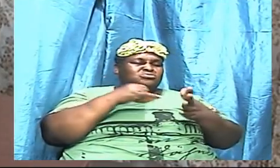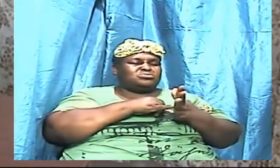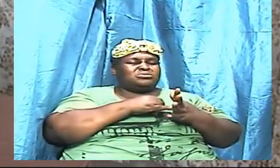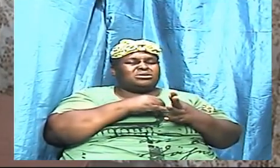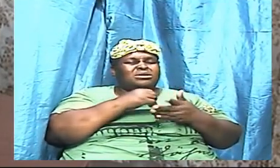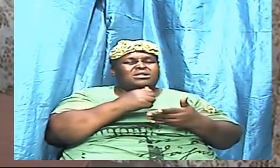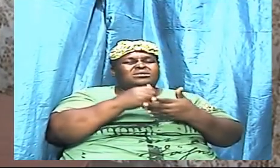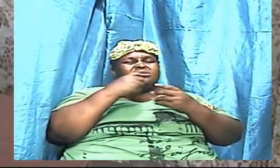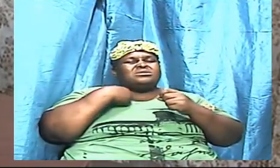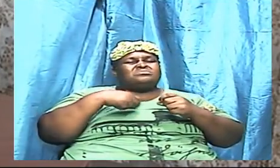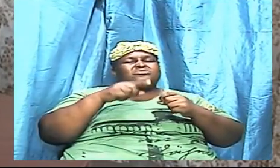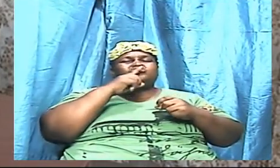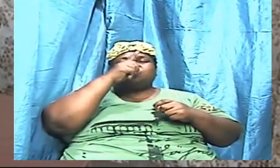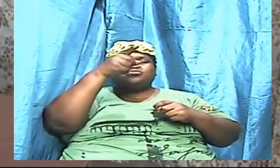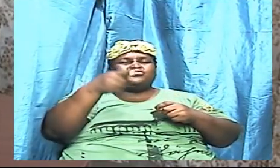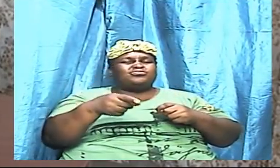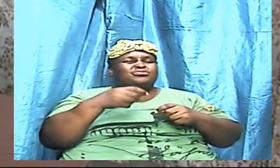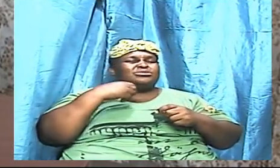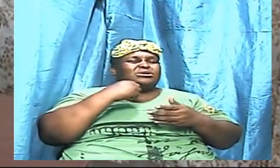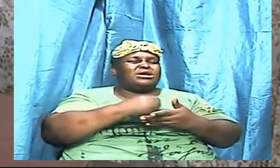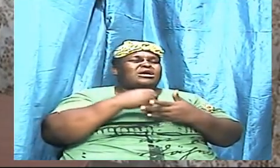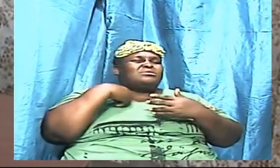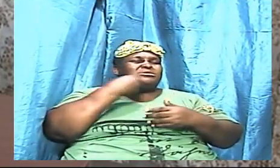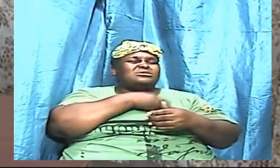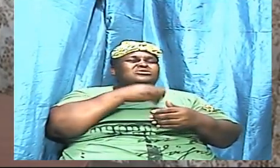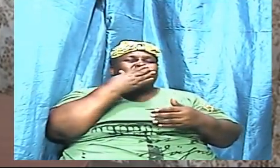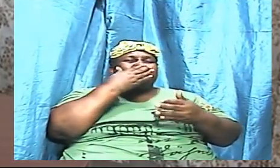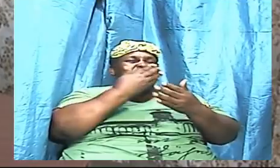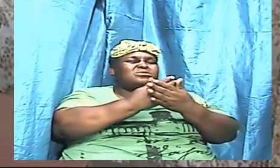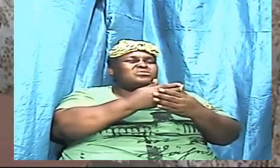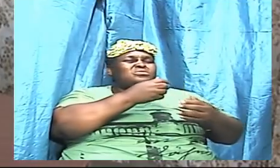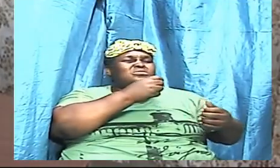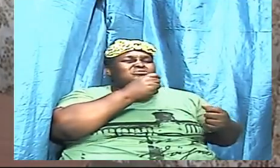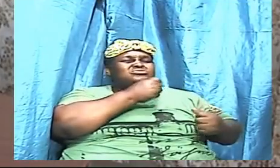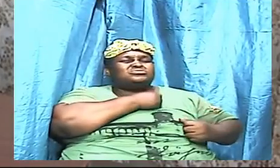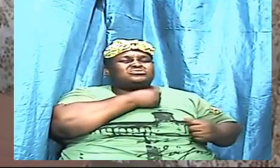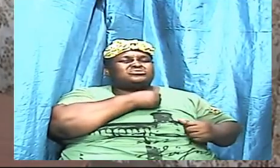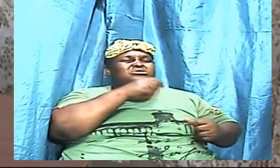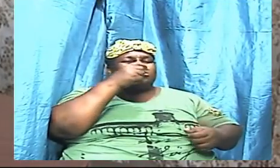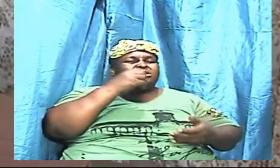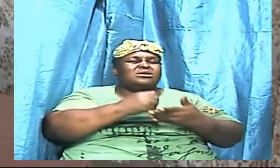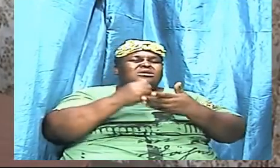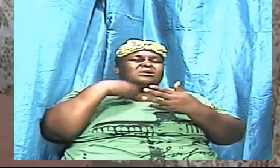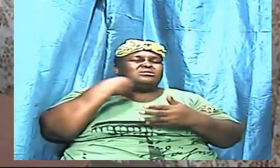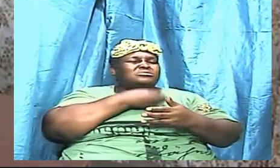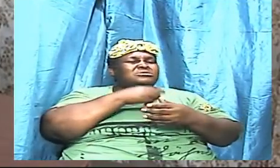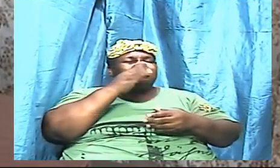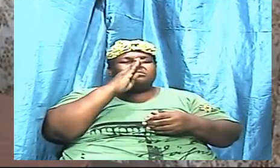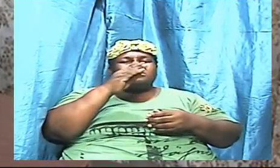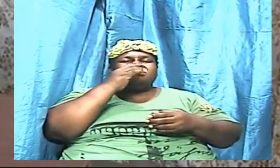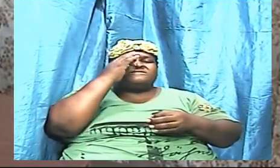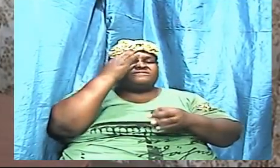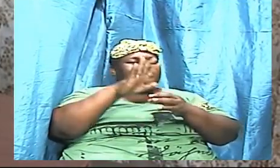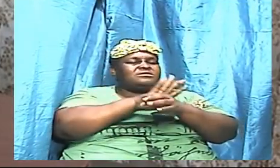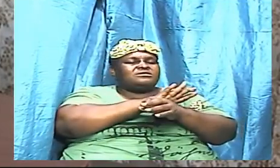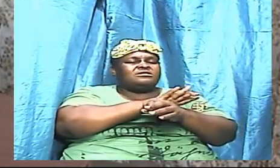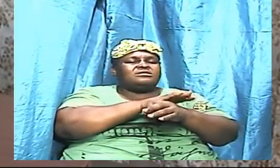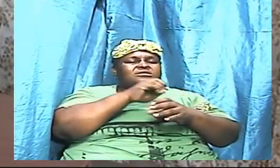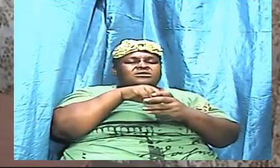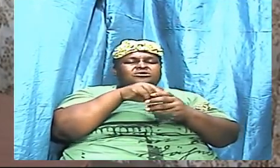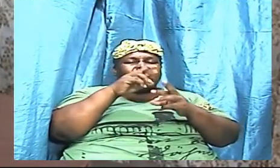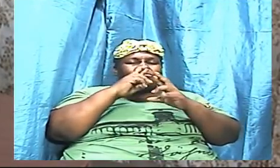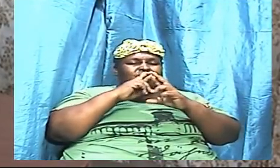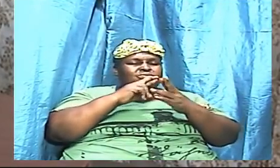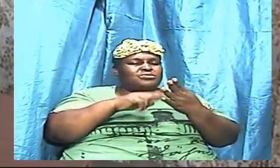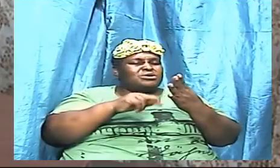us to be diligent help us to be good towards help us to be faithful my God in reading the words